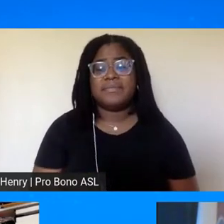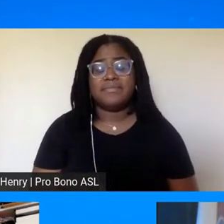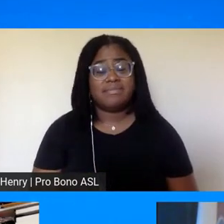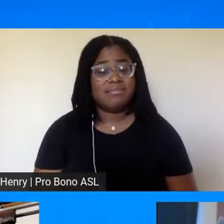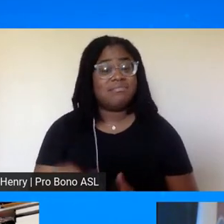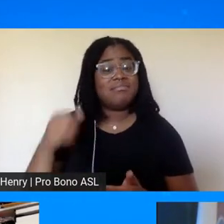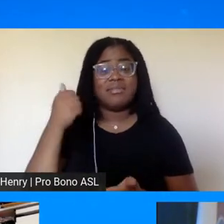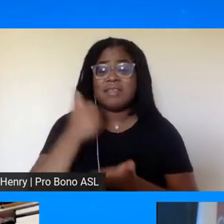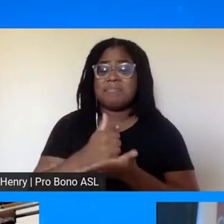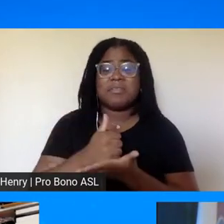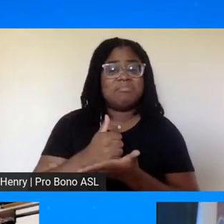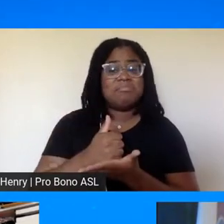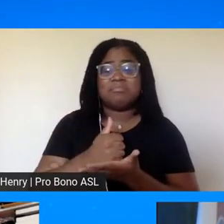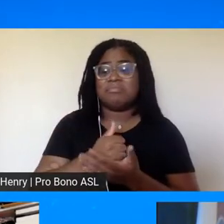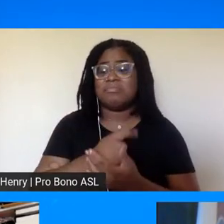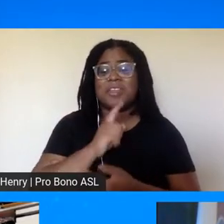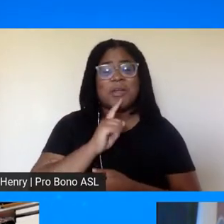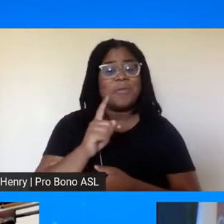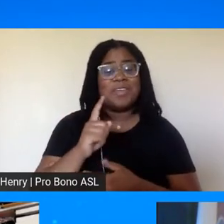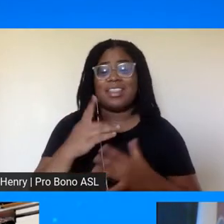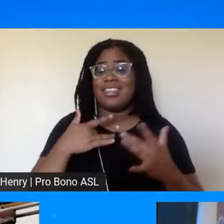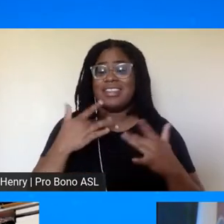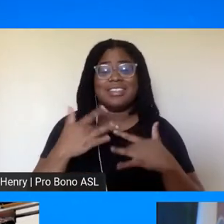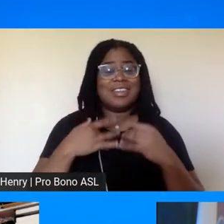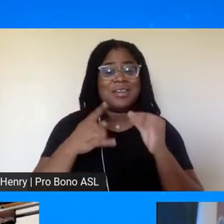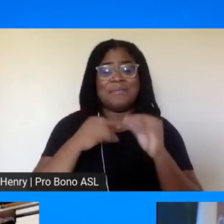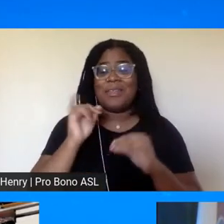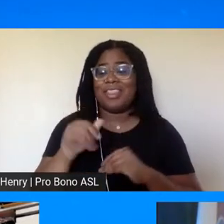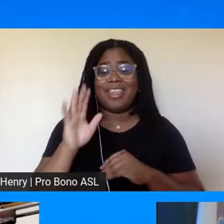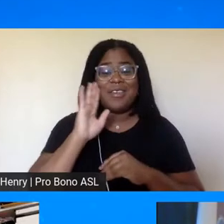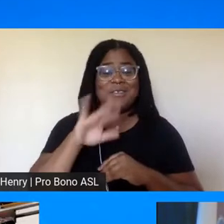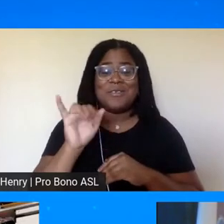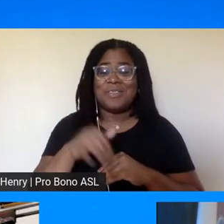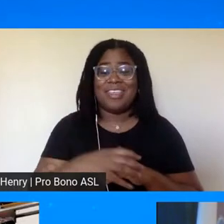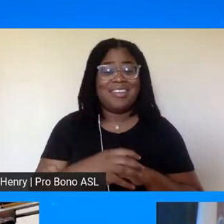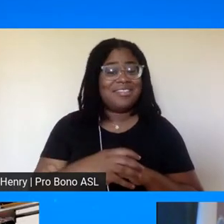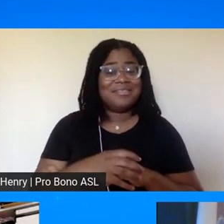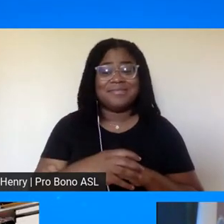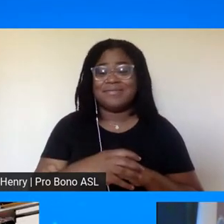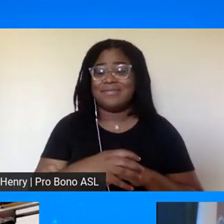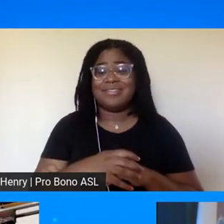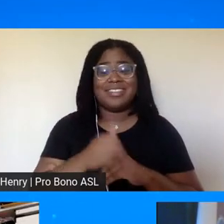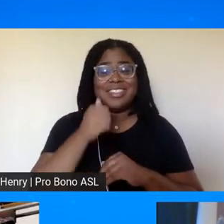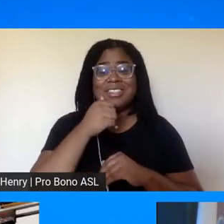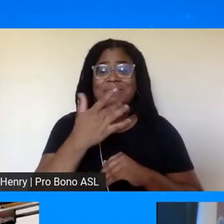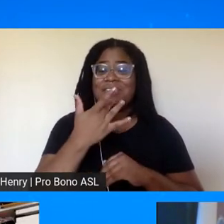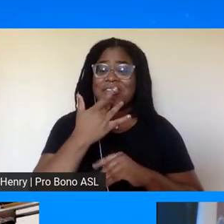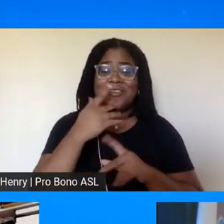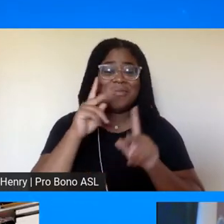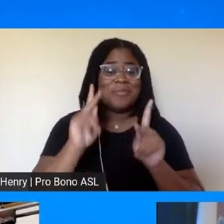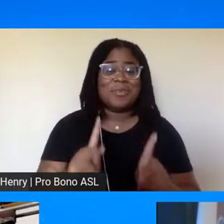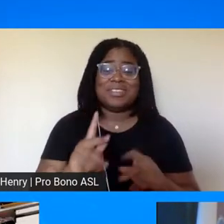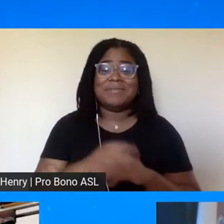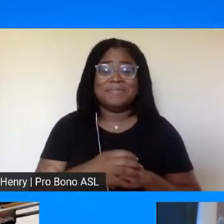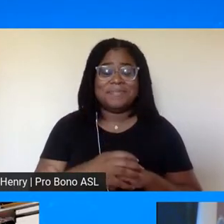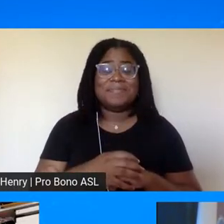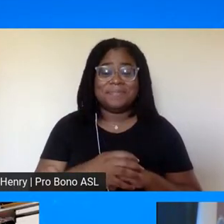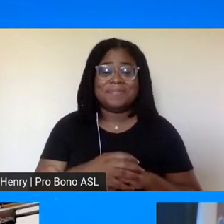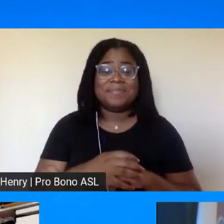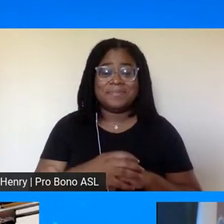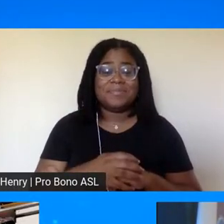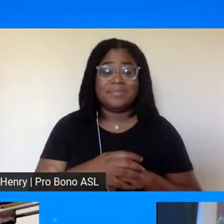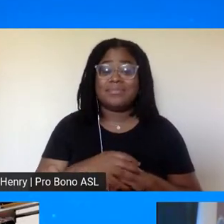amen you know i'm excited about that dr west i know she's my favorite person she really is well i